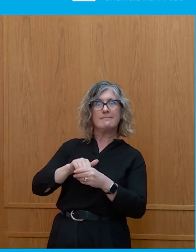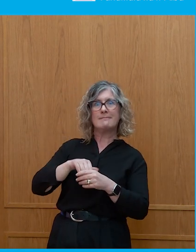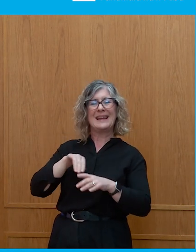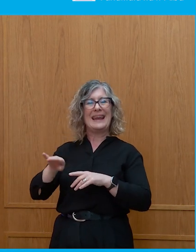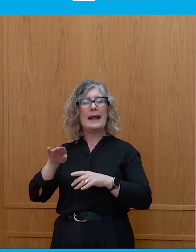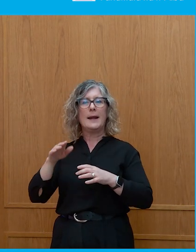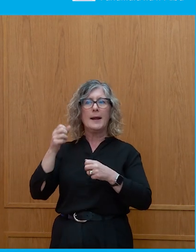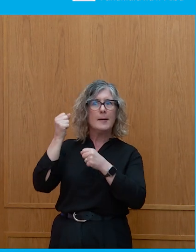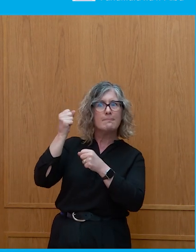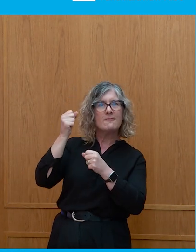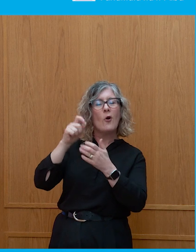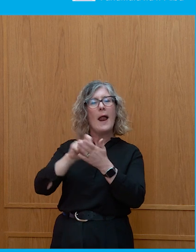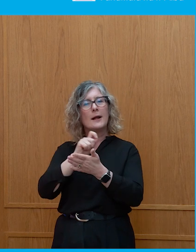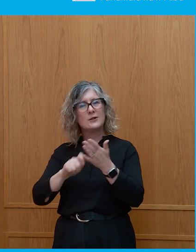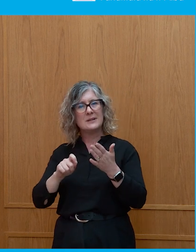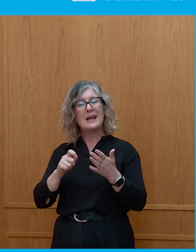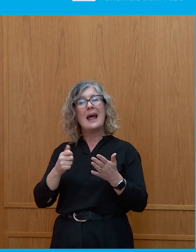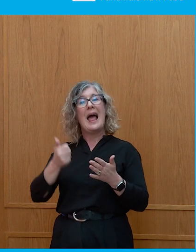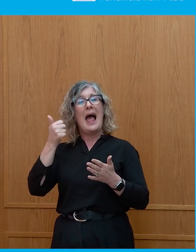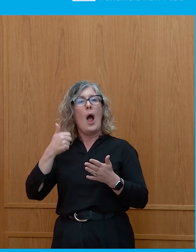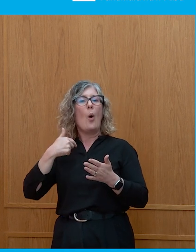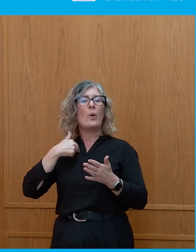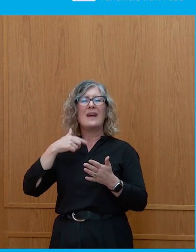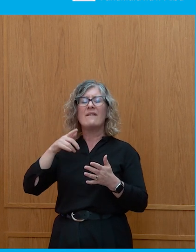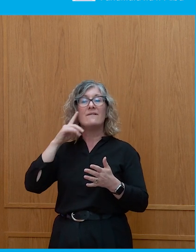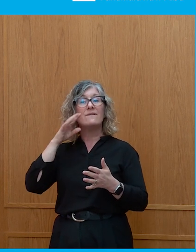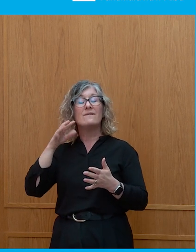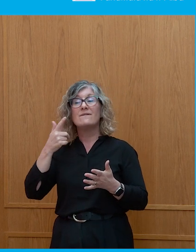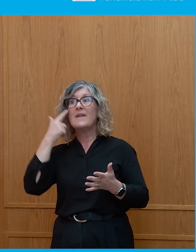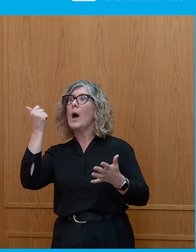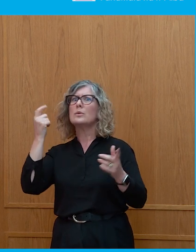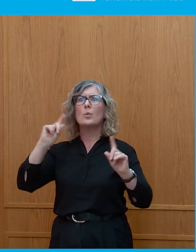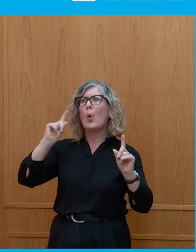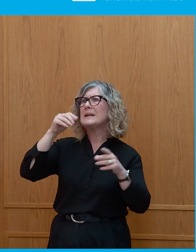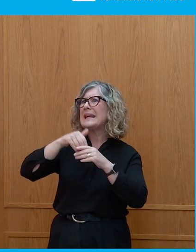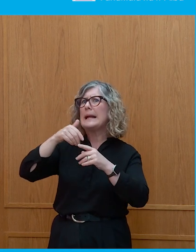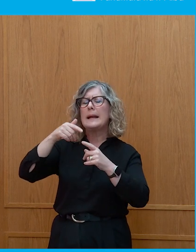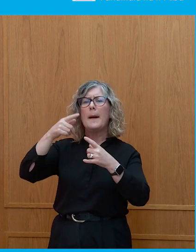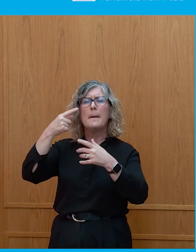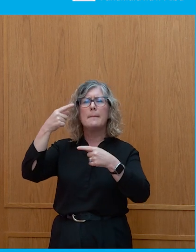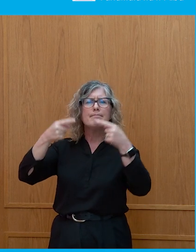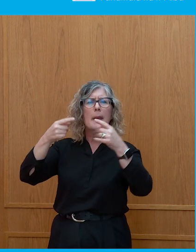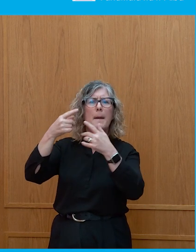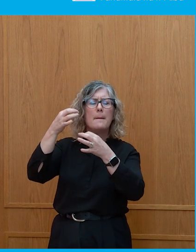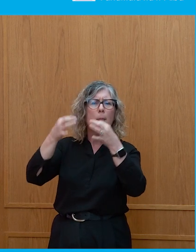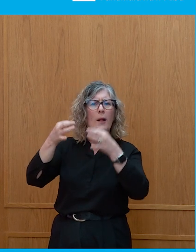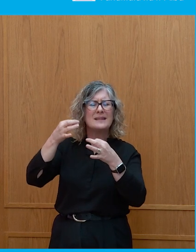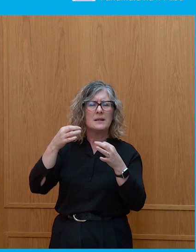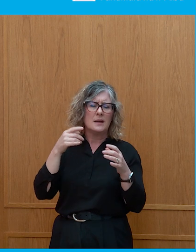the way we found out about electoral issues was by the newspapers. Then we began to see the television, but the,